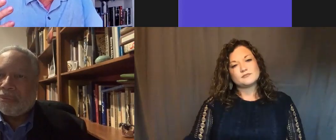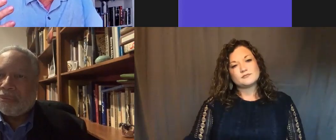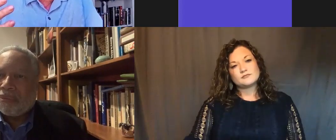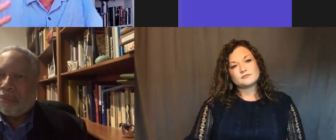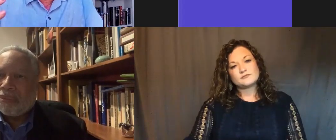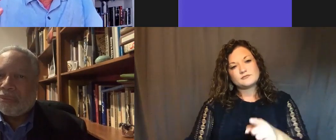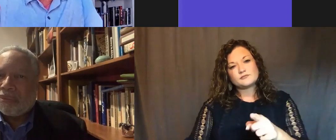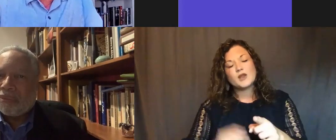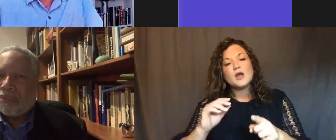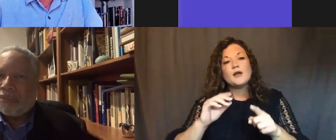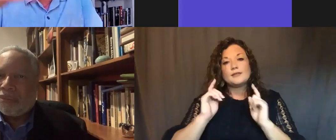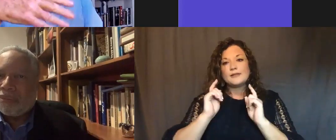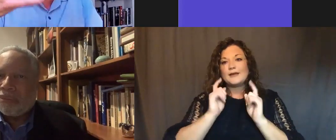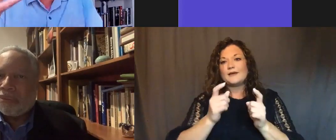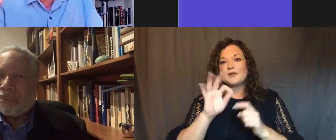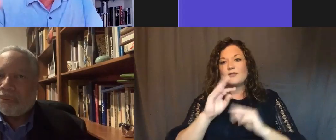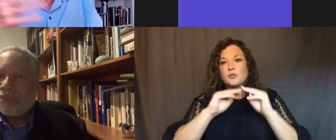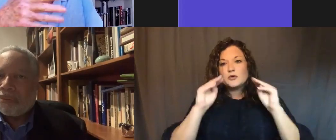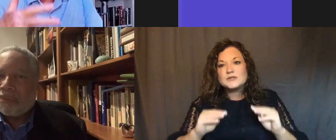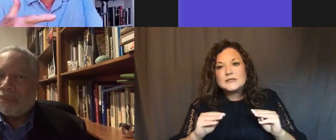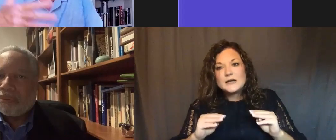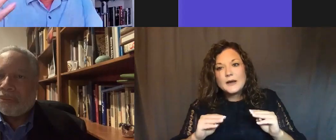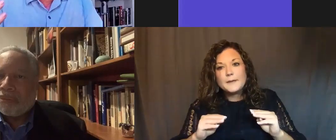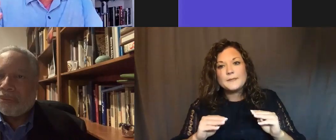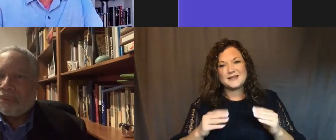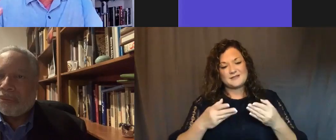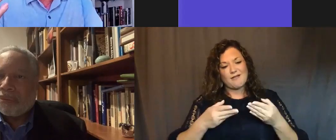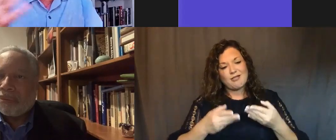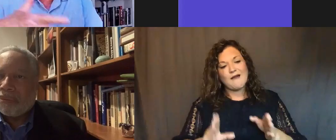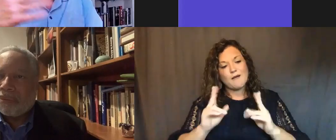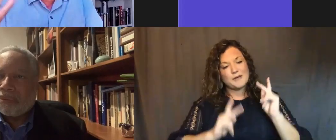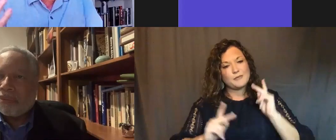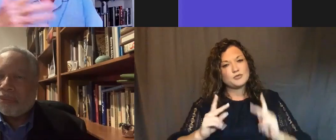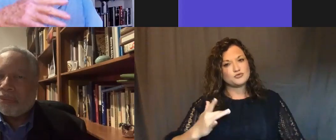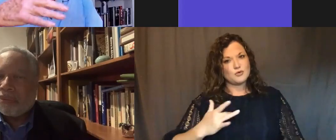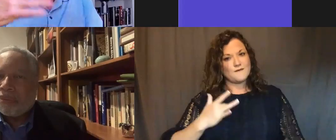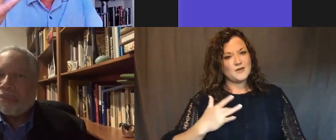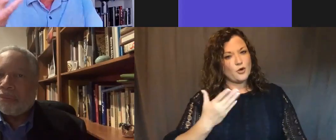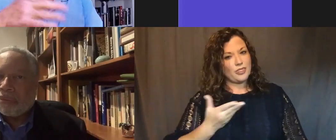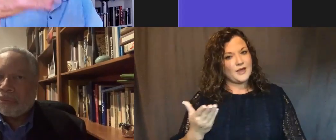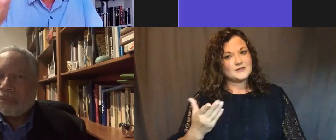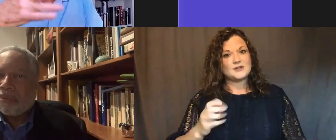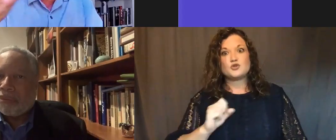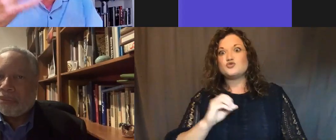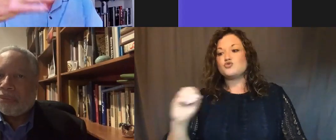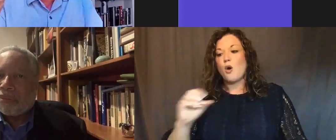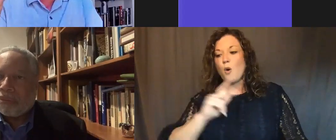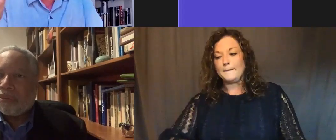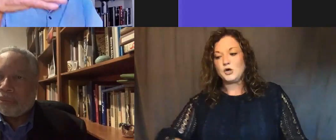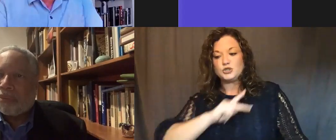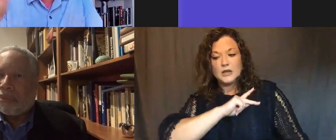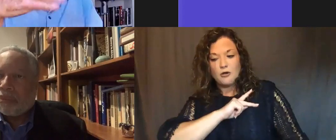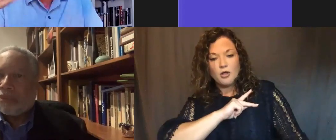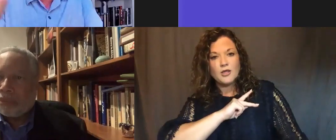human dimension and allowing people to feel things that are so personal that they skip over all the